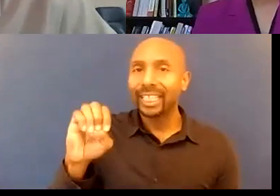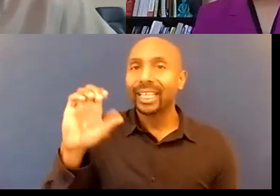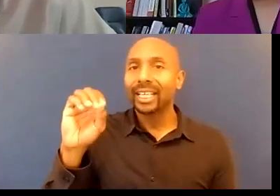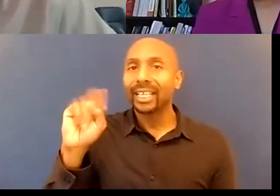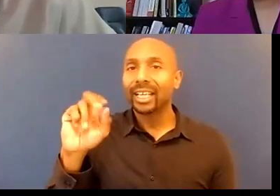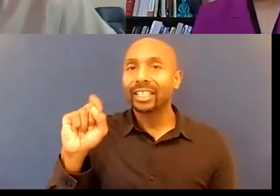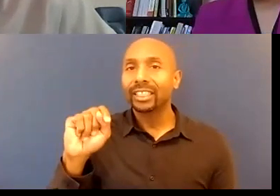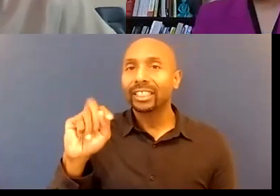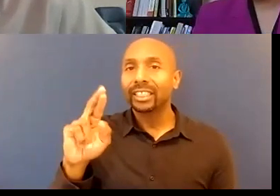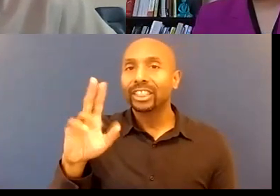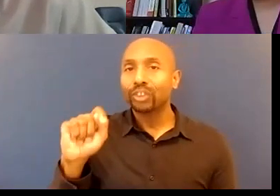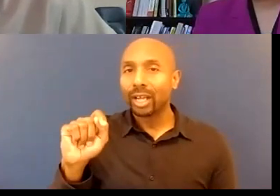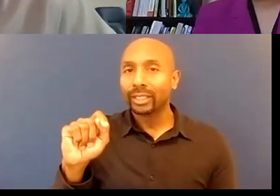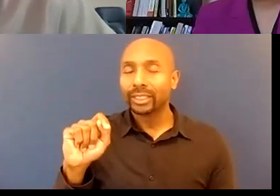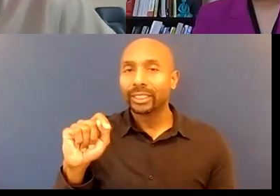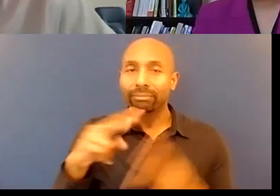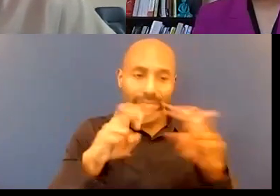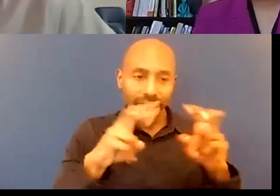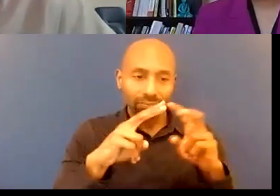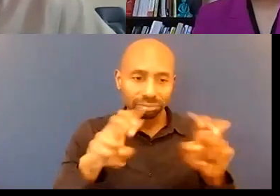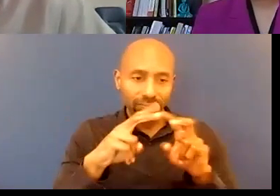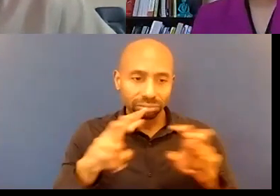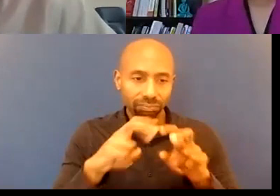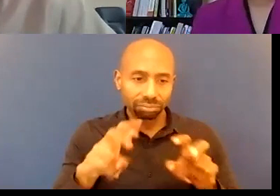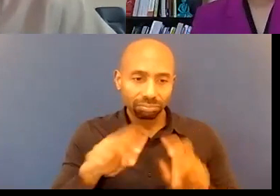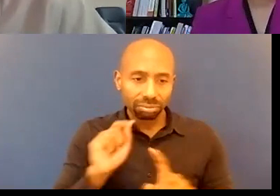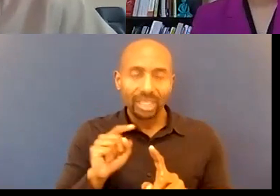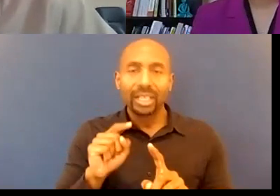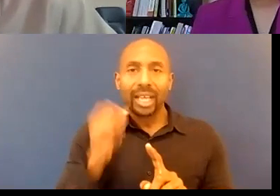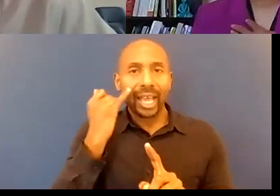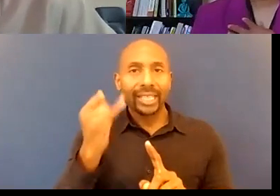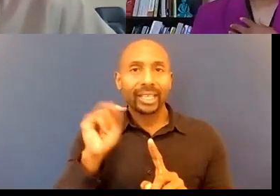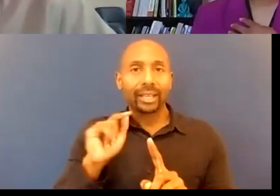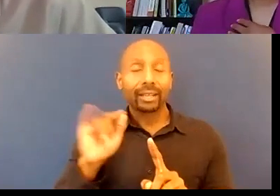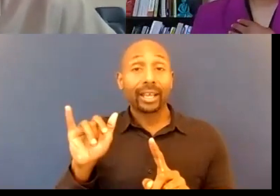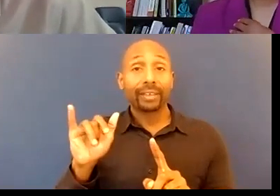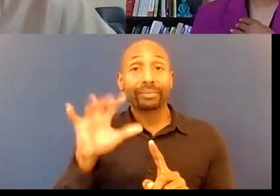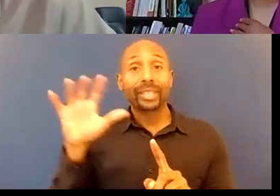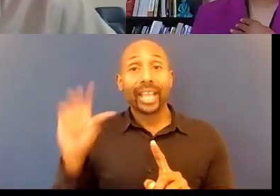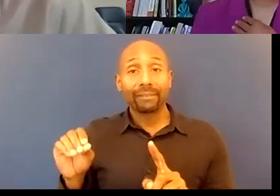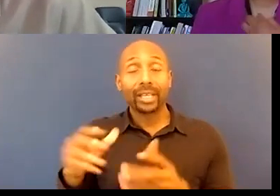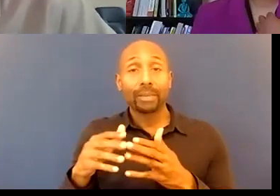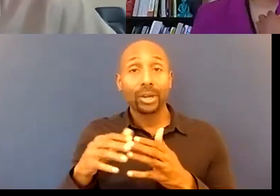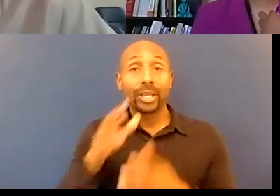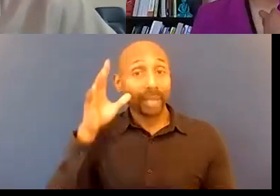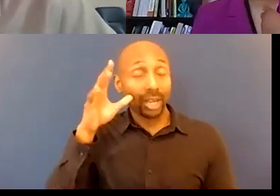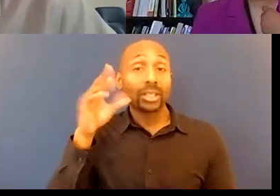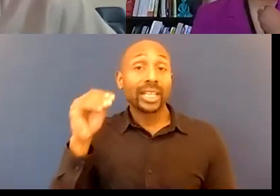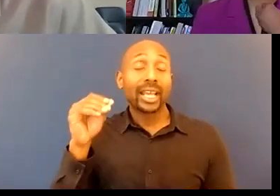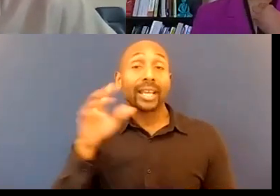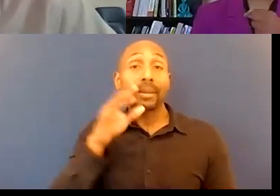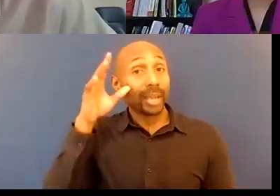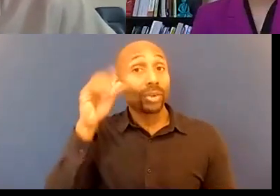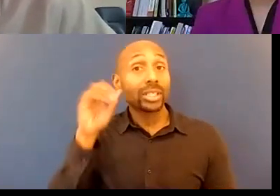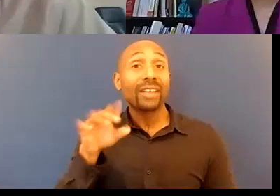fact that um african-american parents parents brown children all have to uh at by